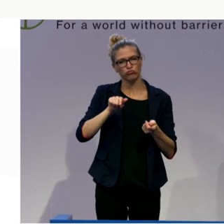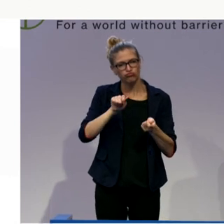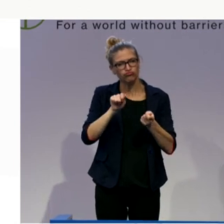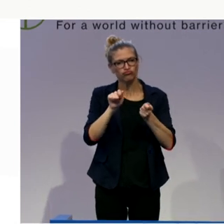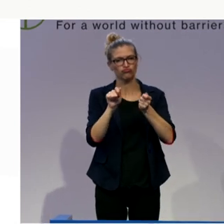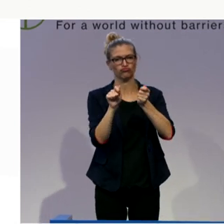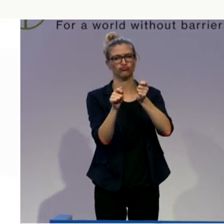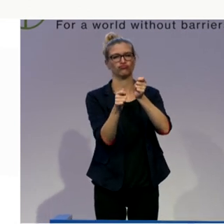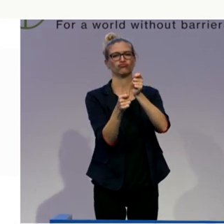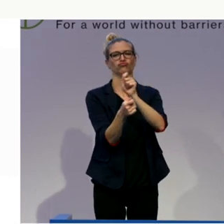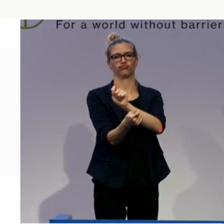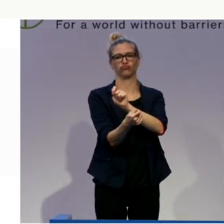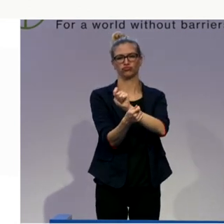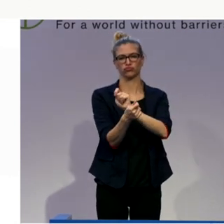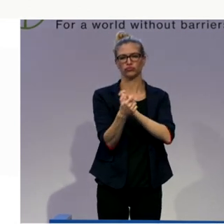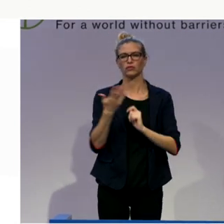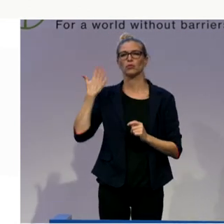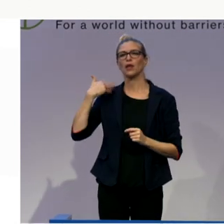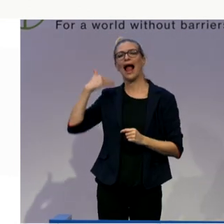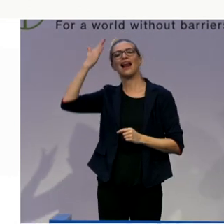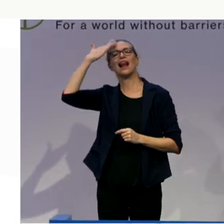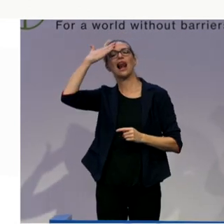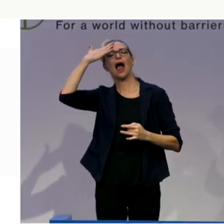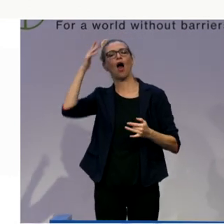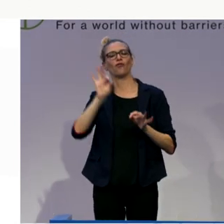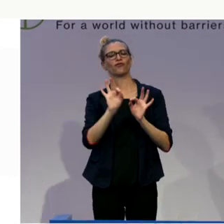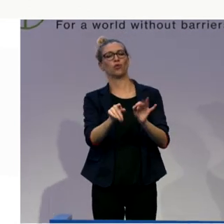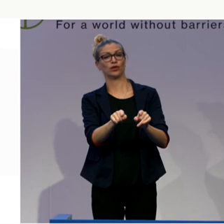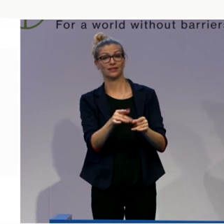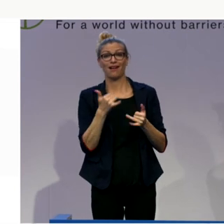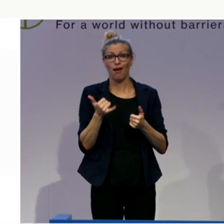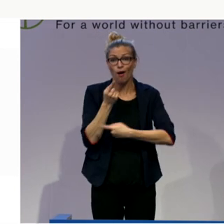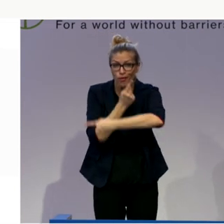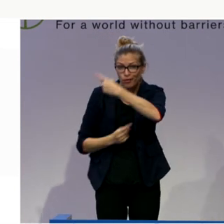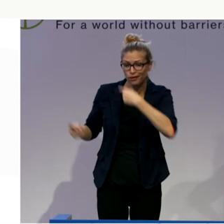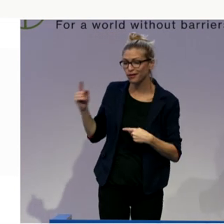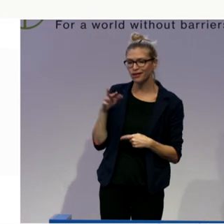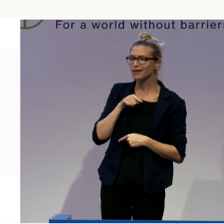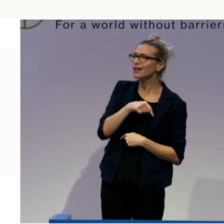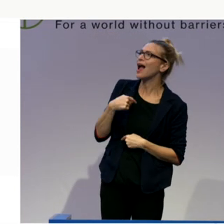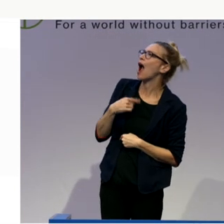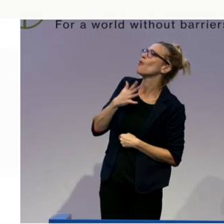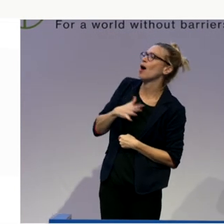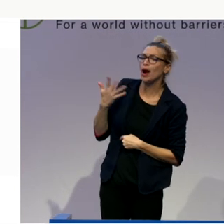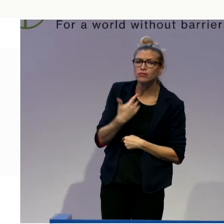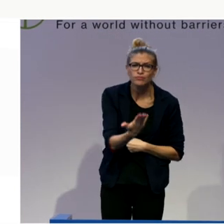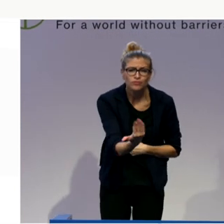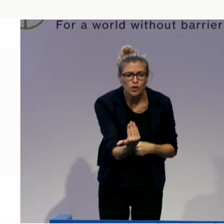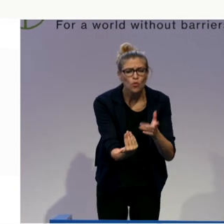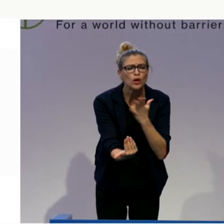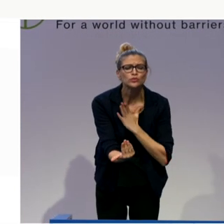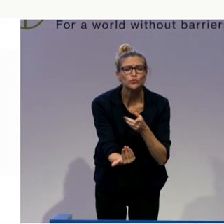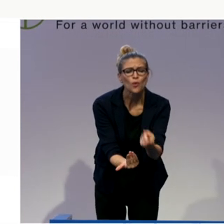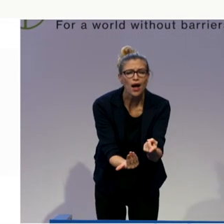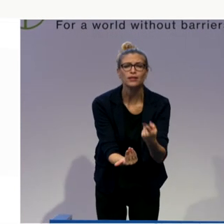what's good for your well-being to asking persons, what are your dreams, what do you want to achieve, and what is